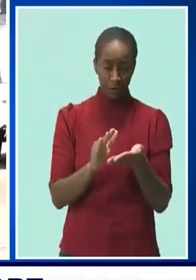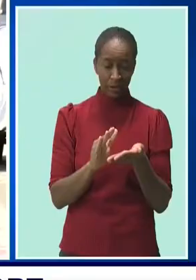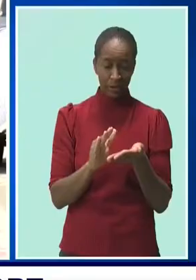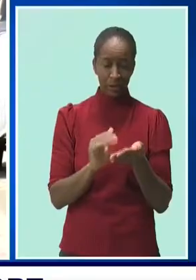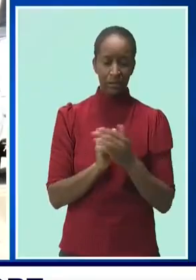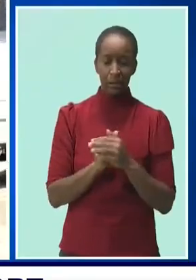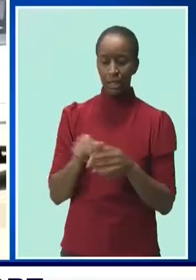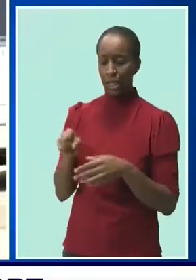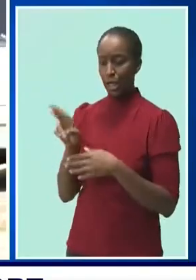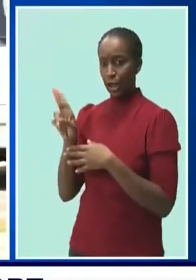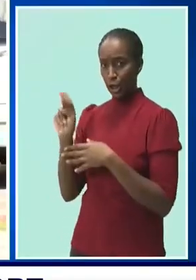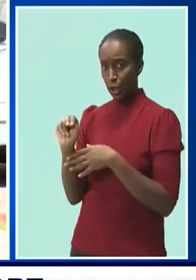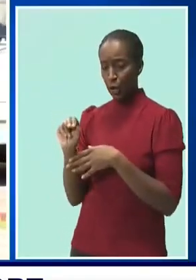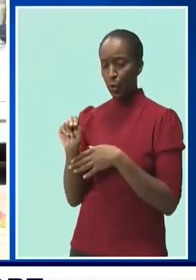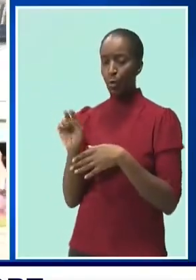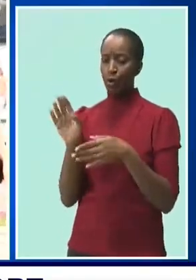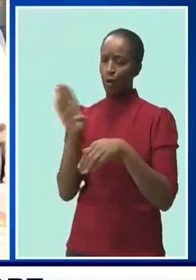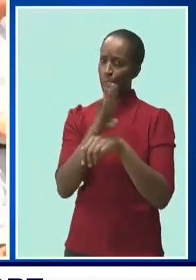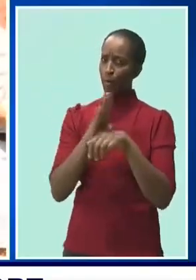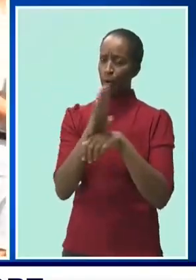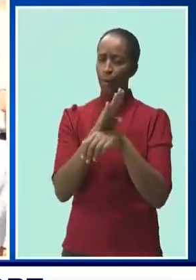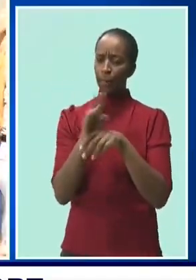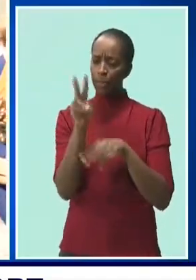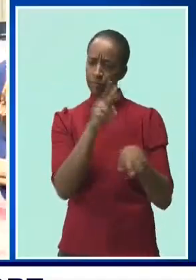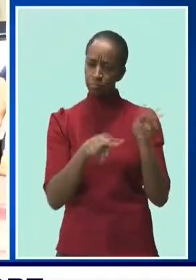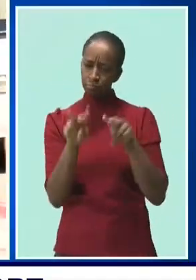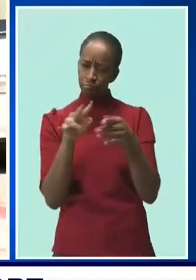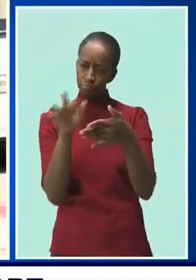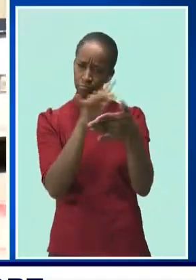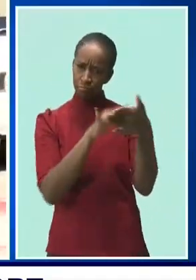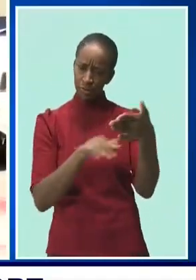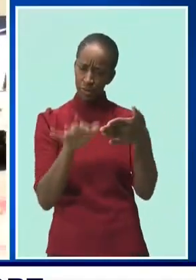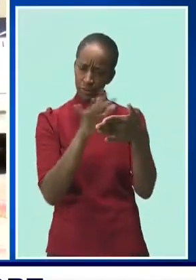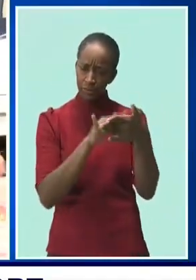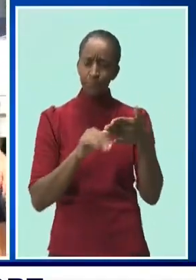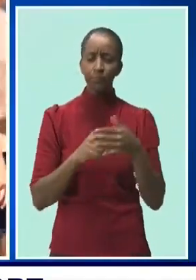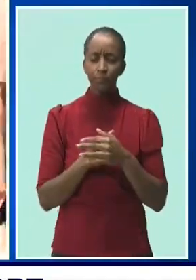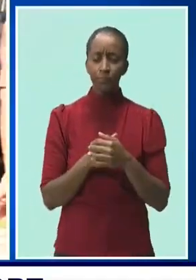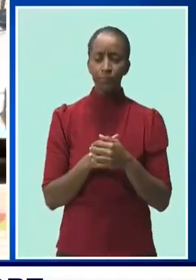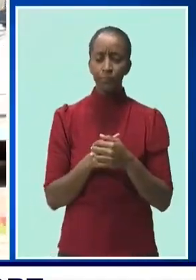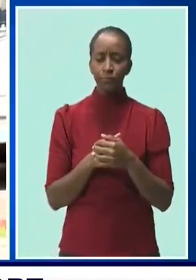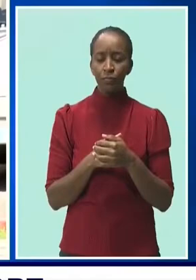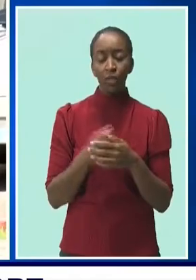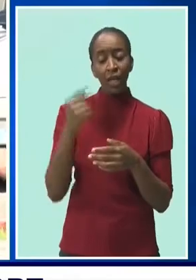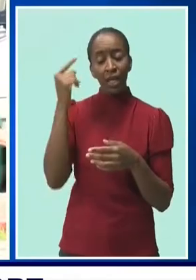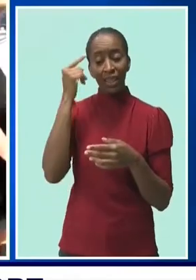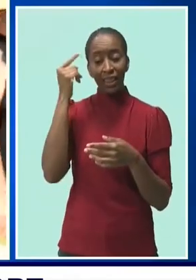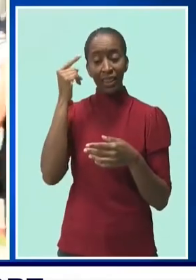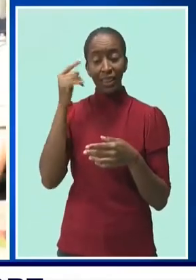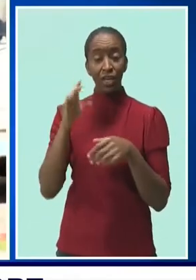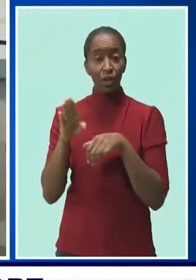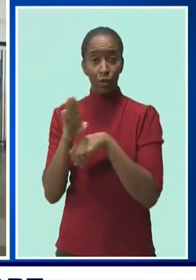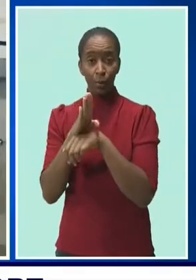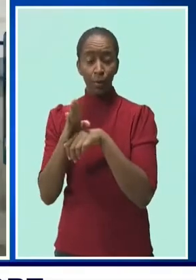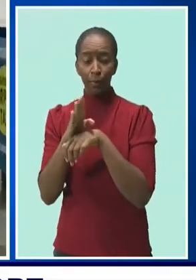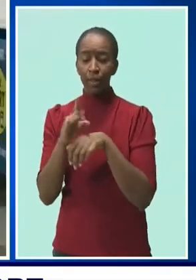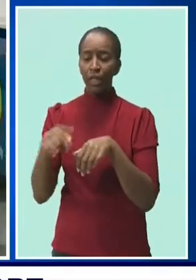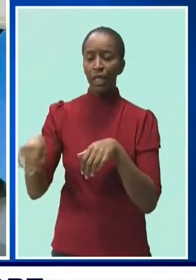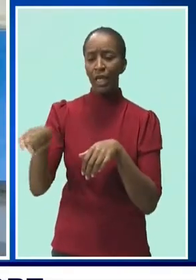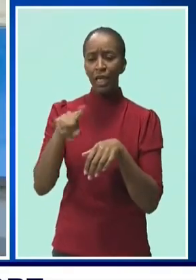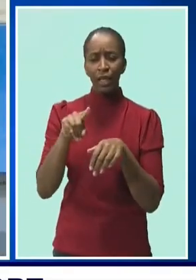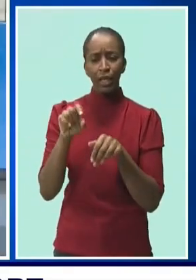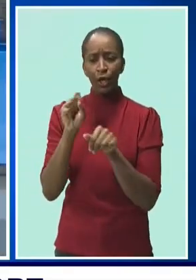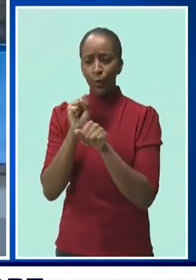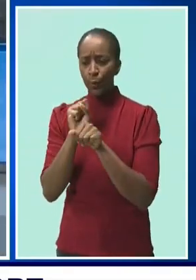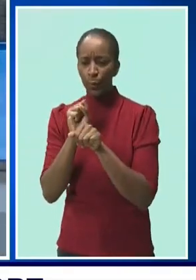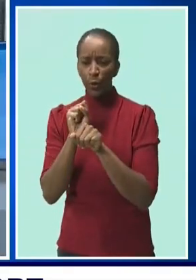the difficult short-term outlook for the sector, it has highlighted that Barbados' informal sector contributes significantly, in fact,